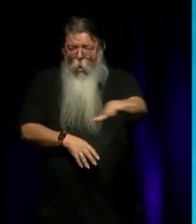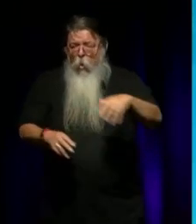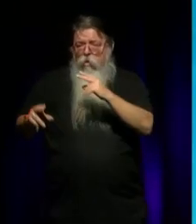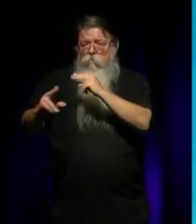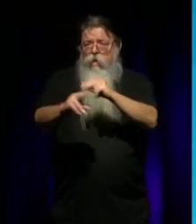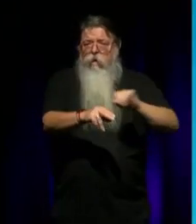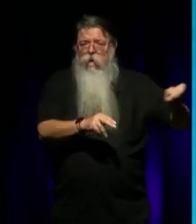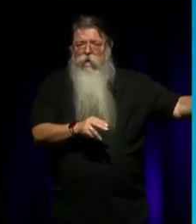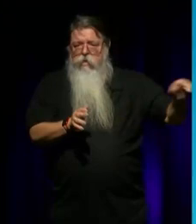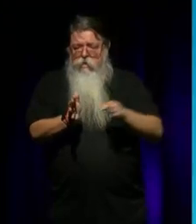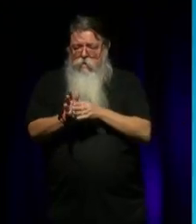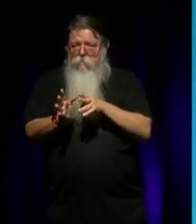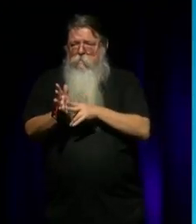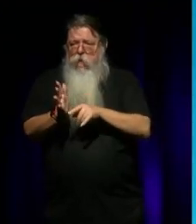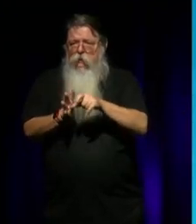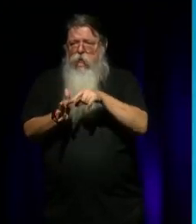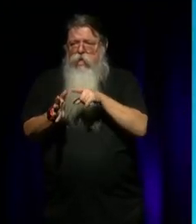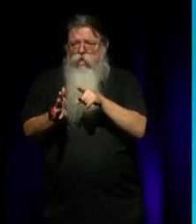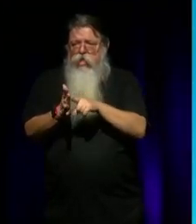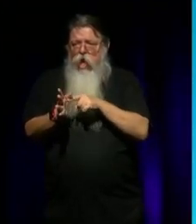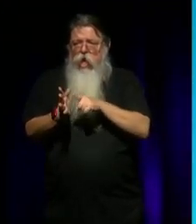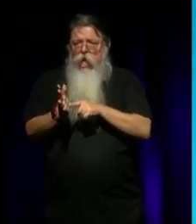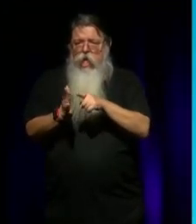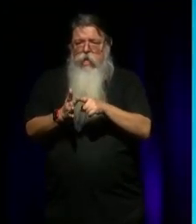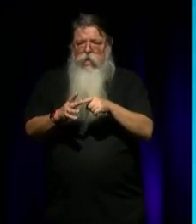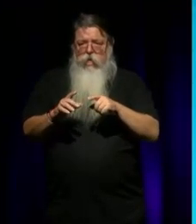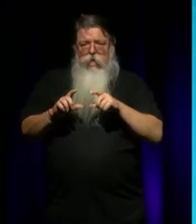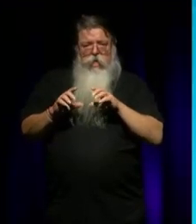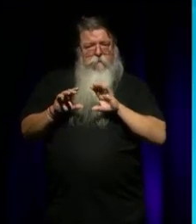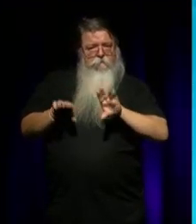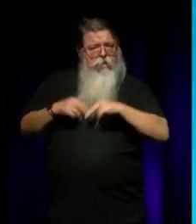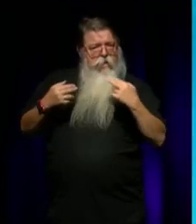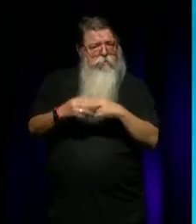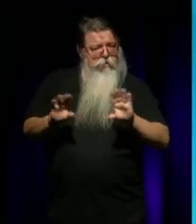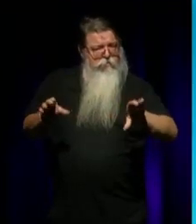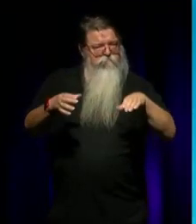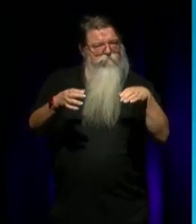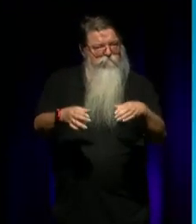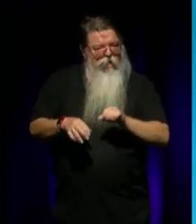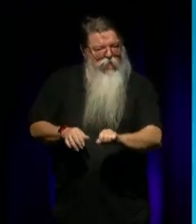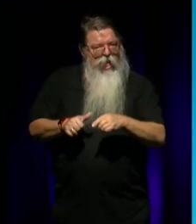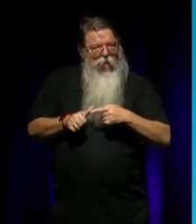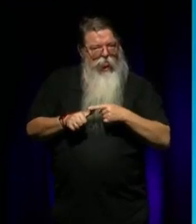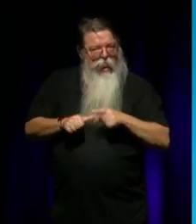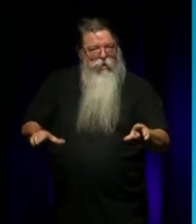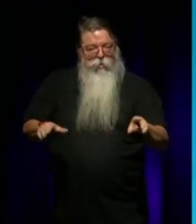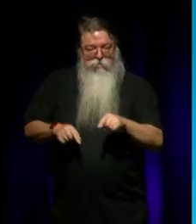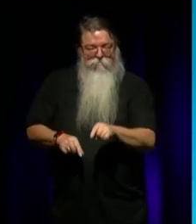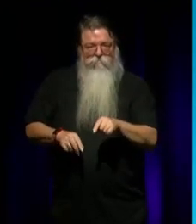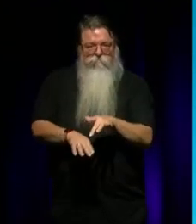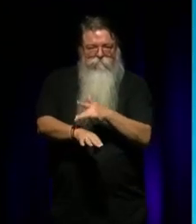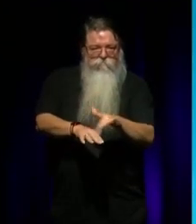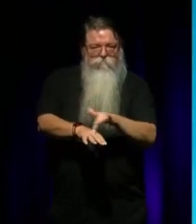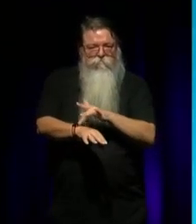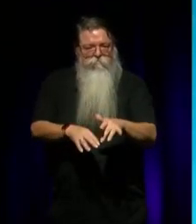Mananjali clan of Yungabe country. Stephen, as mentioned, you're a Brisbane boy from Mount Gravatt,